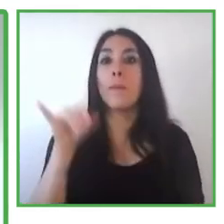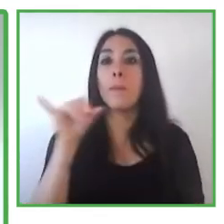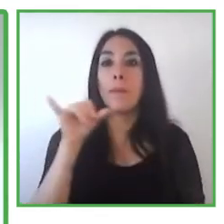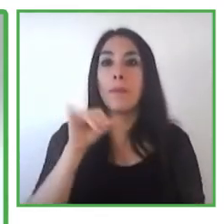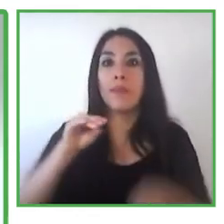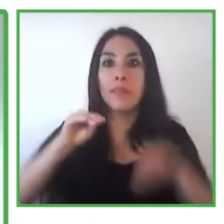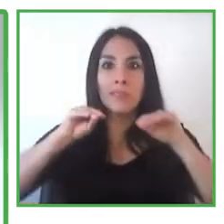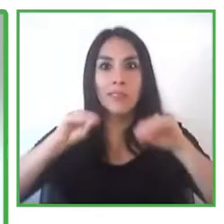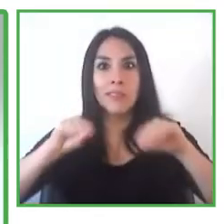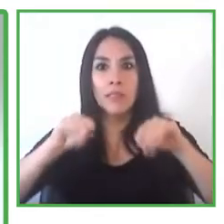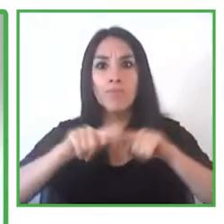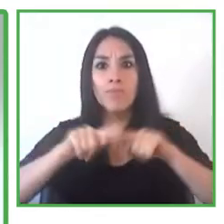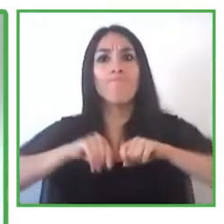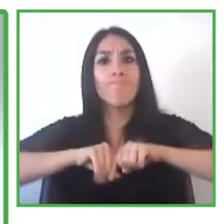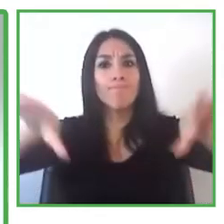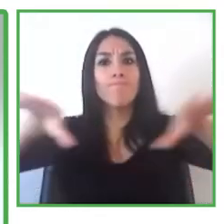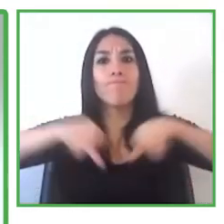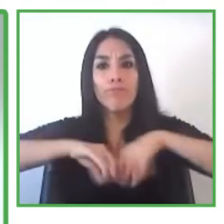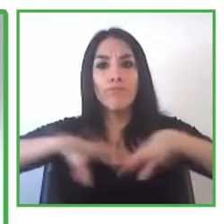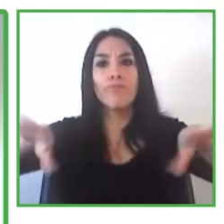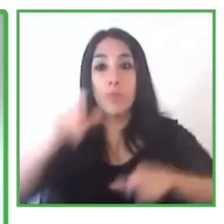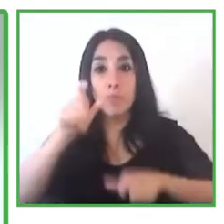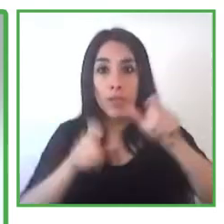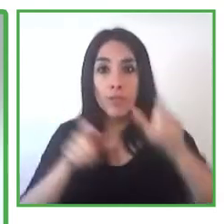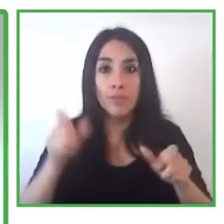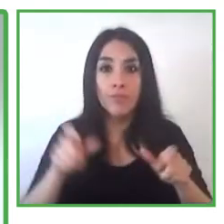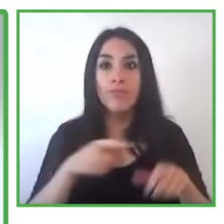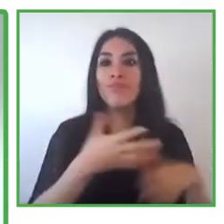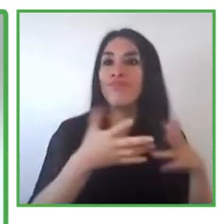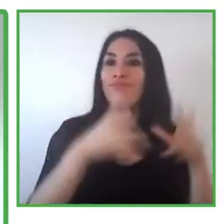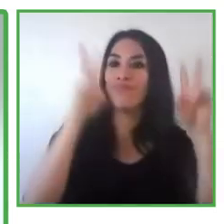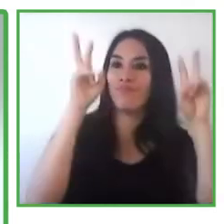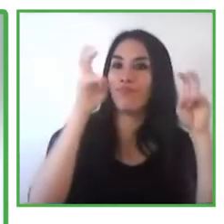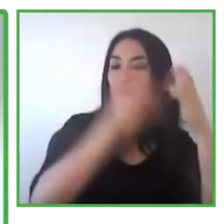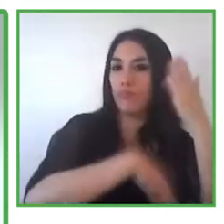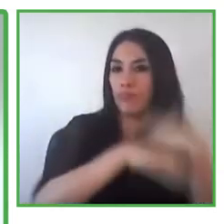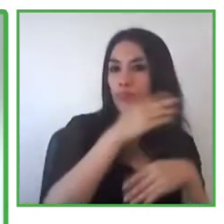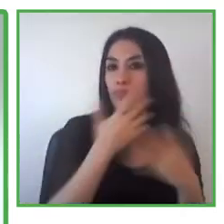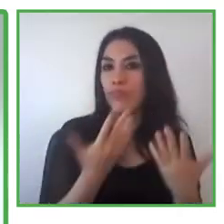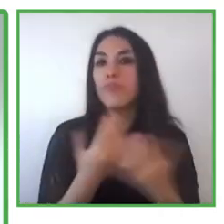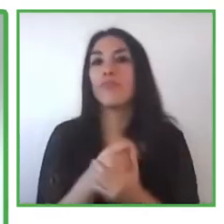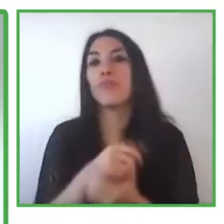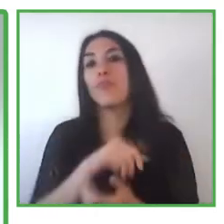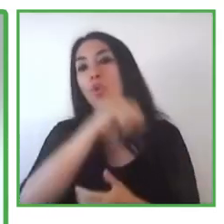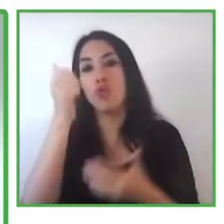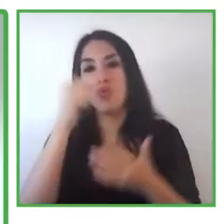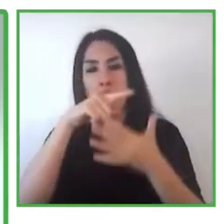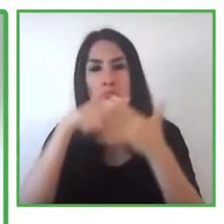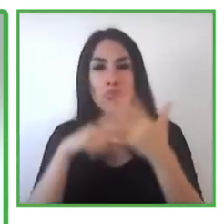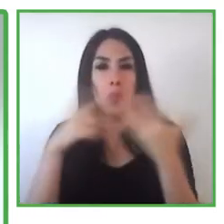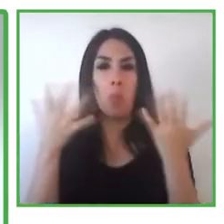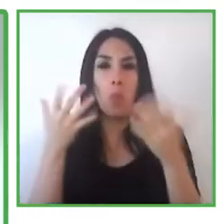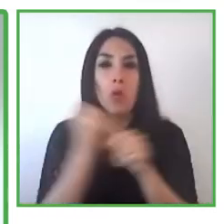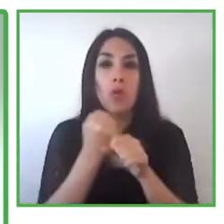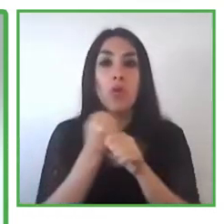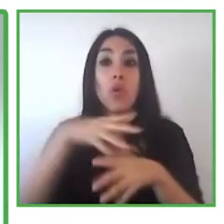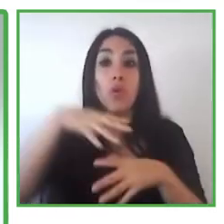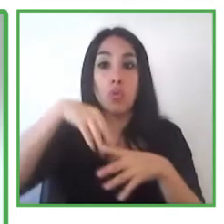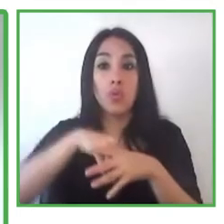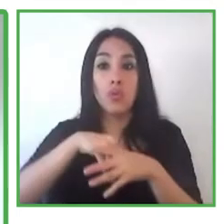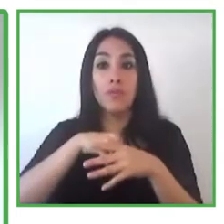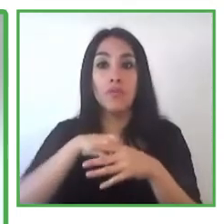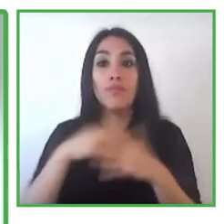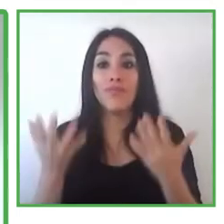bases to full inclusion the first base this is the representation the preparation health needs